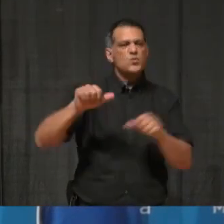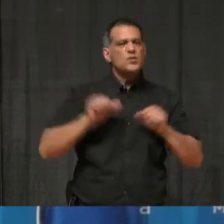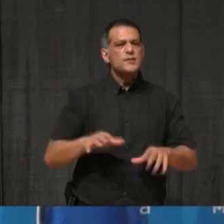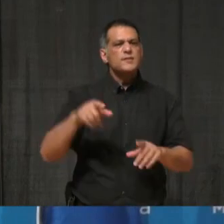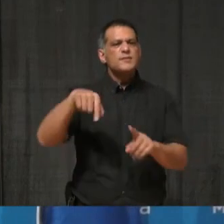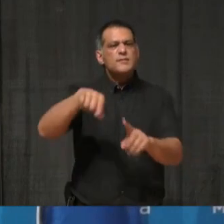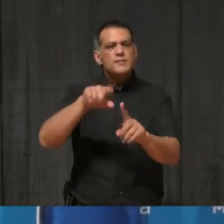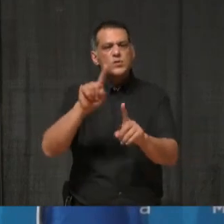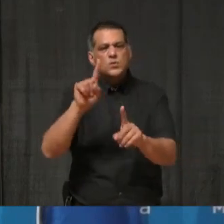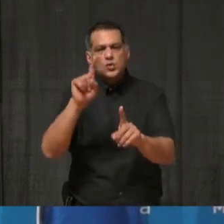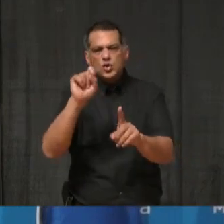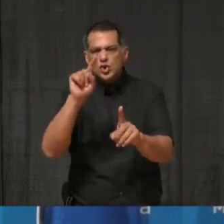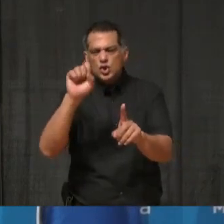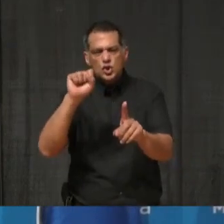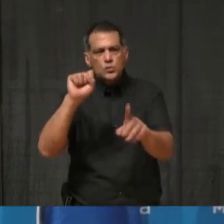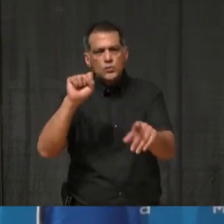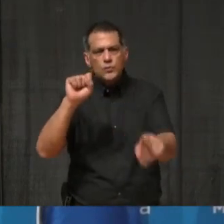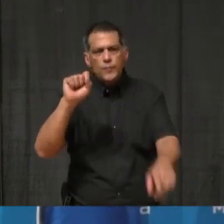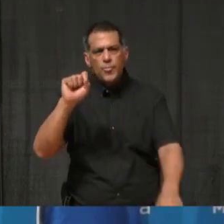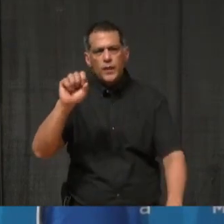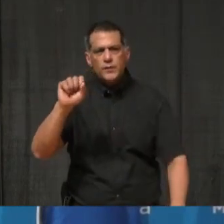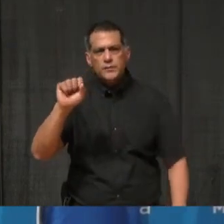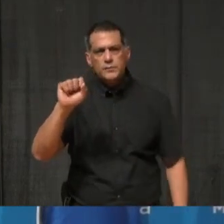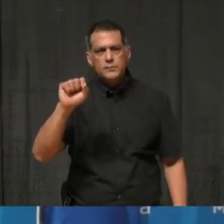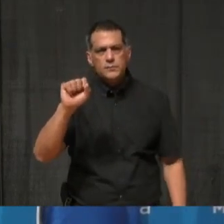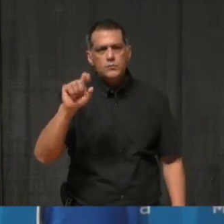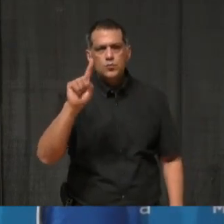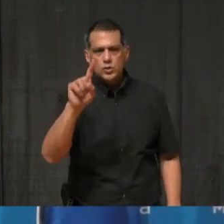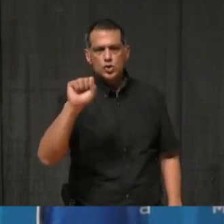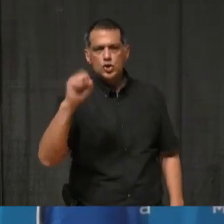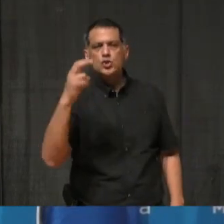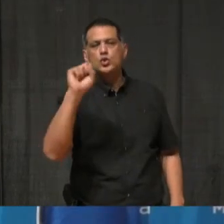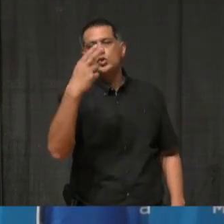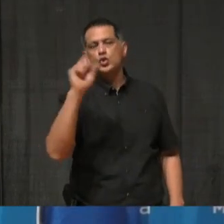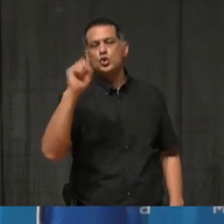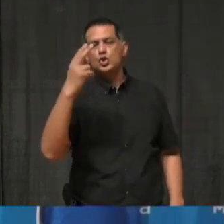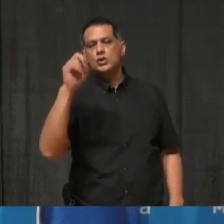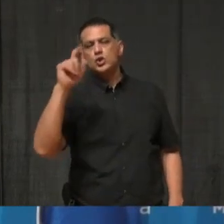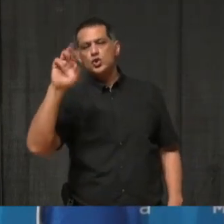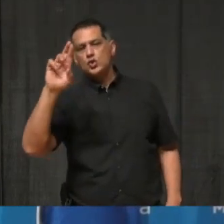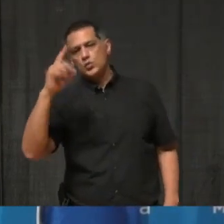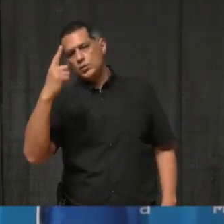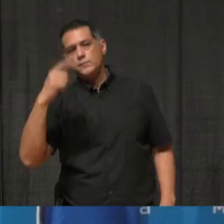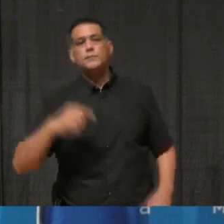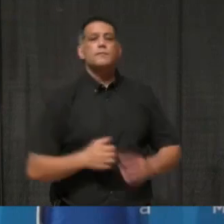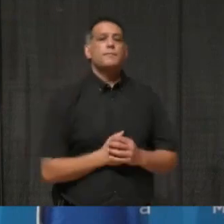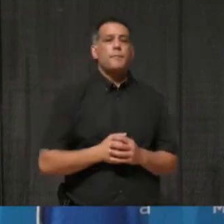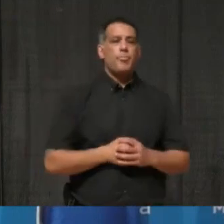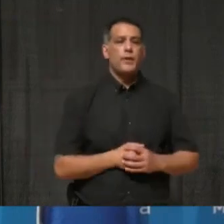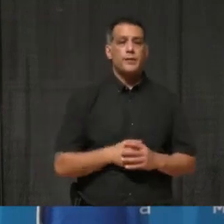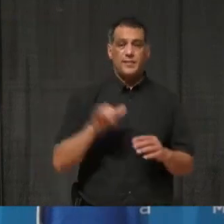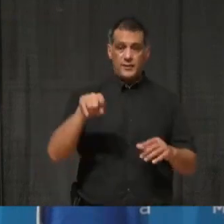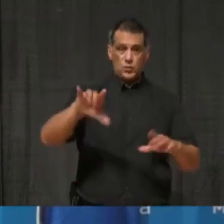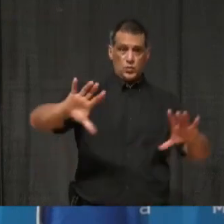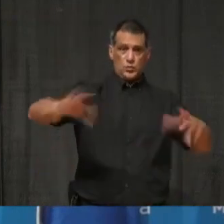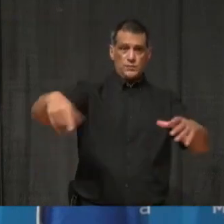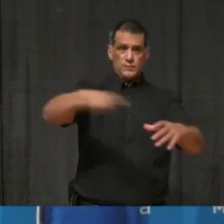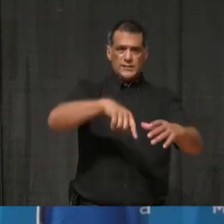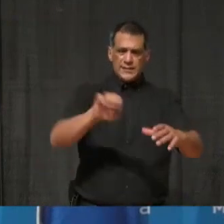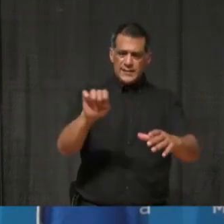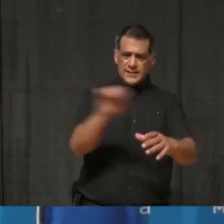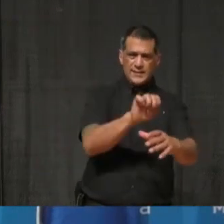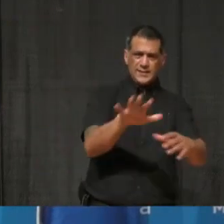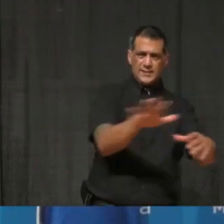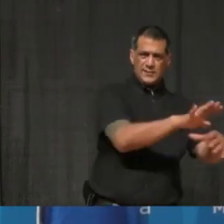facility. What kind of a role do you think this kind of testing at a workplace will actually play as we move forward through this